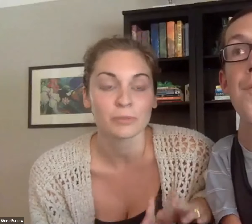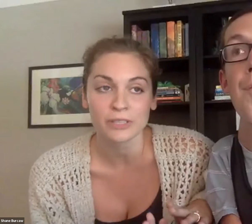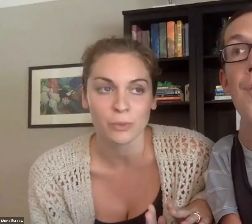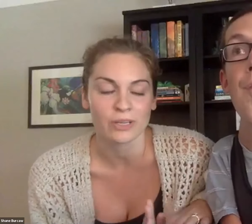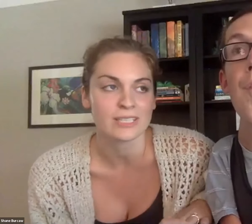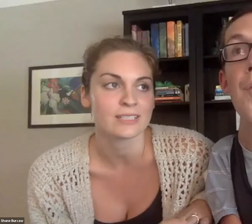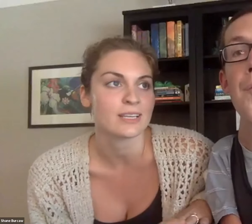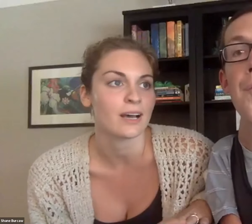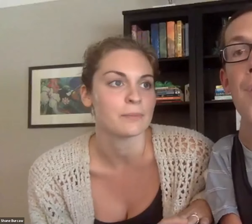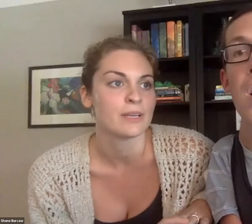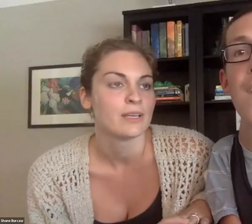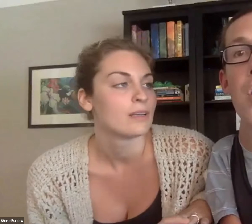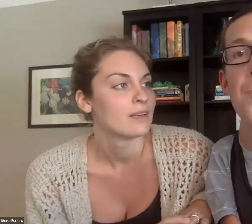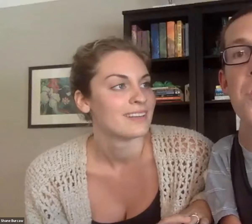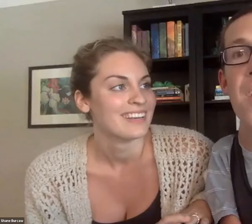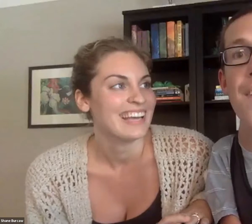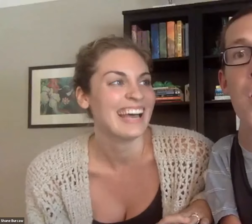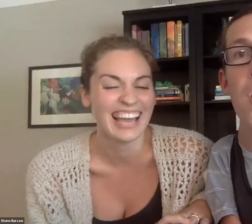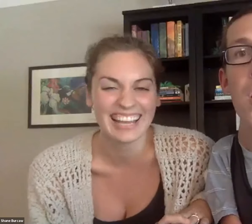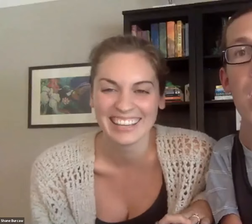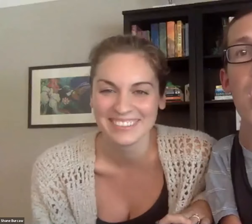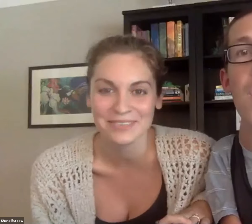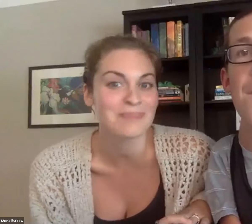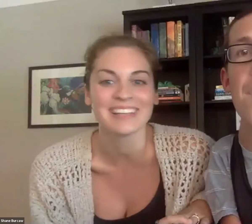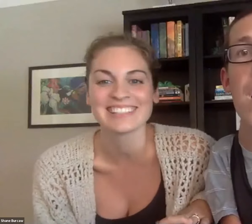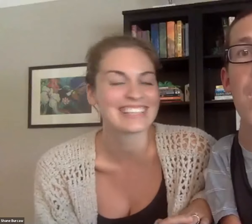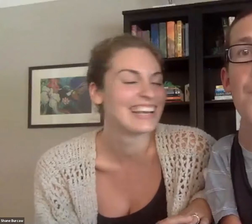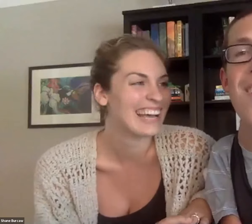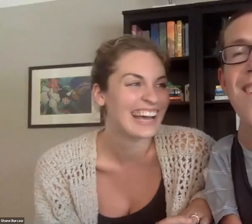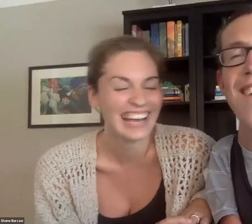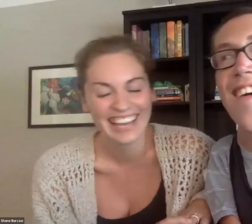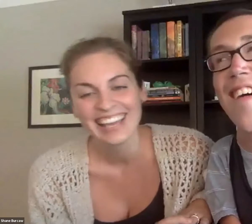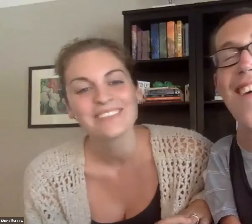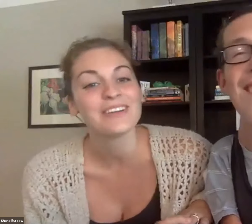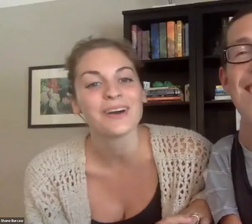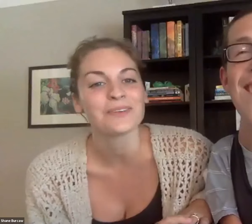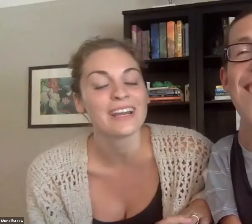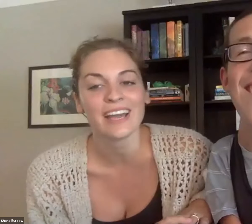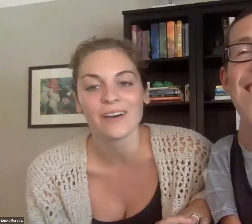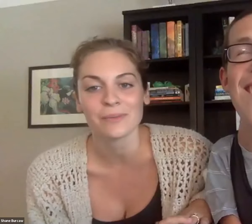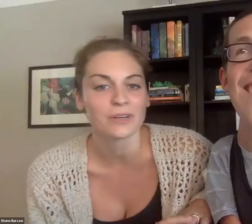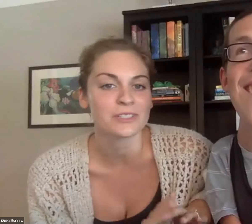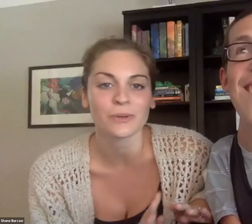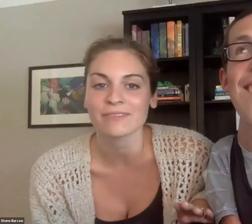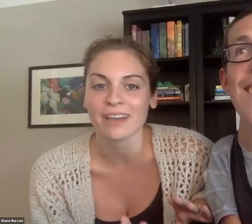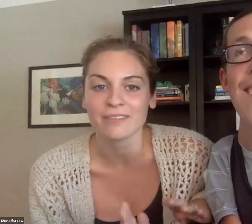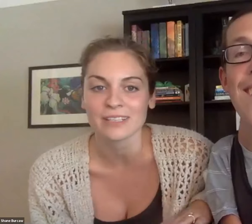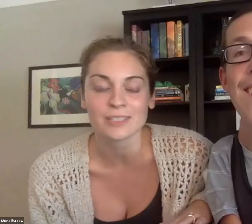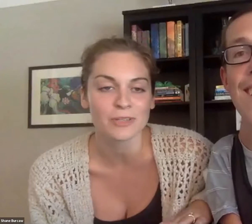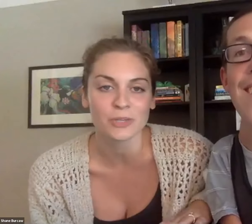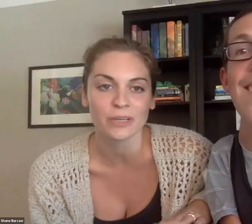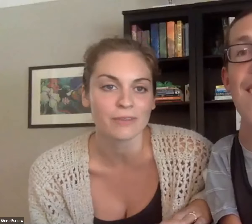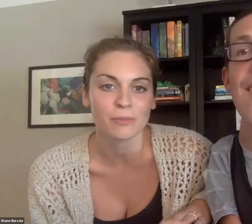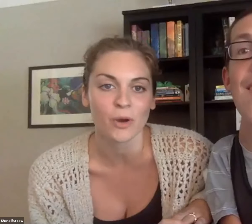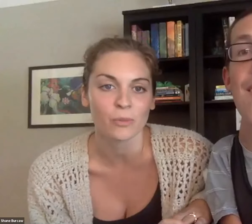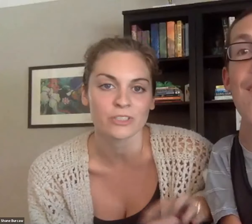completely quarantined. Um, alone together all the time, but no, right now it works totally fine for us,